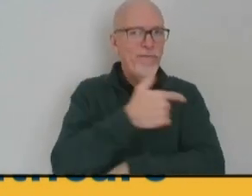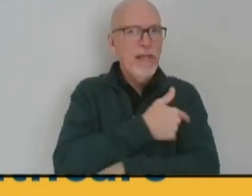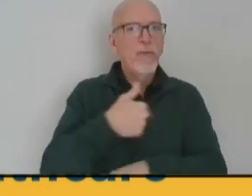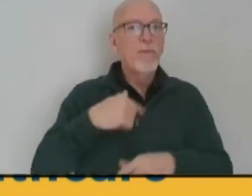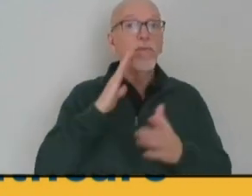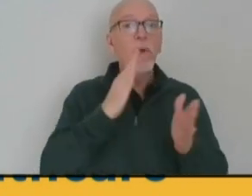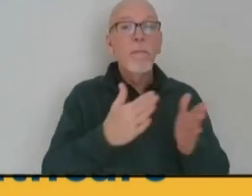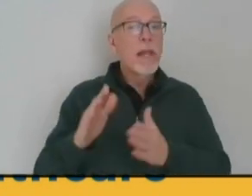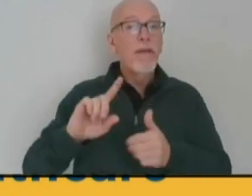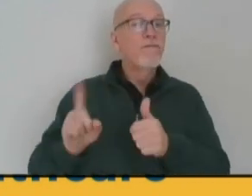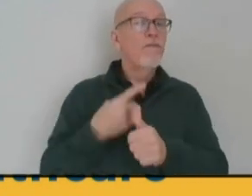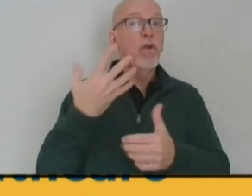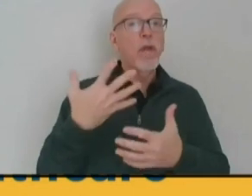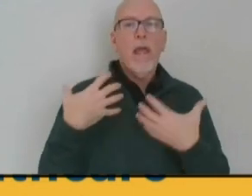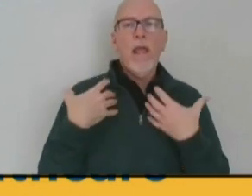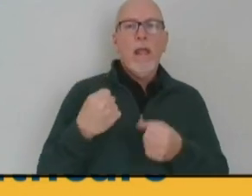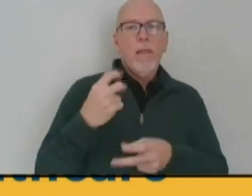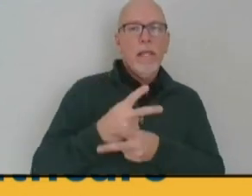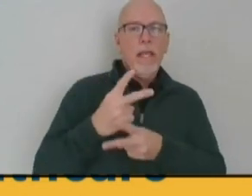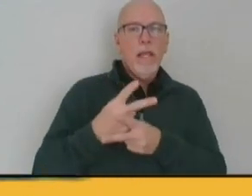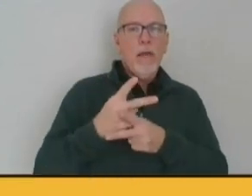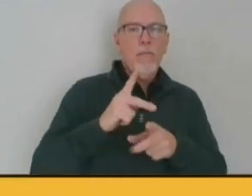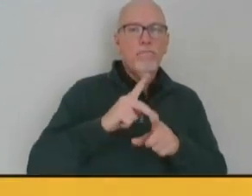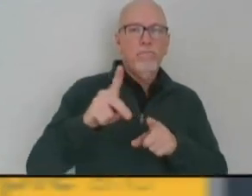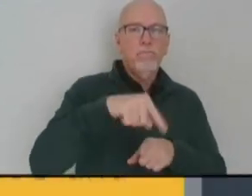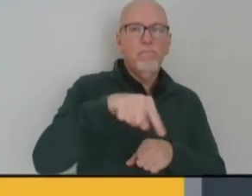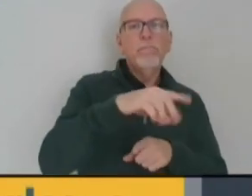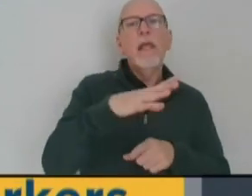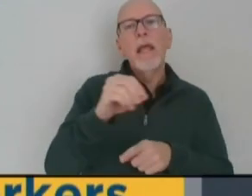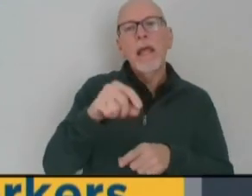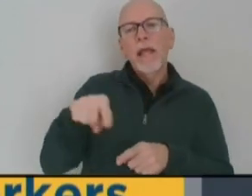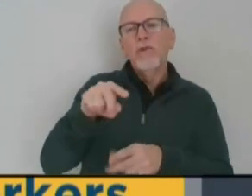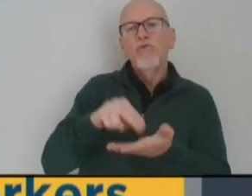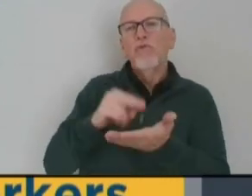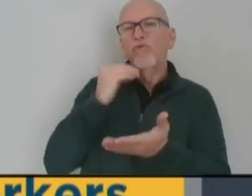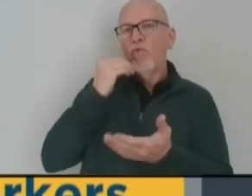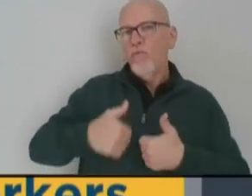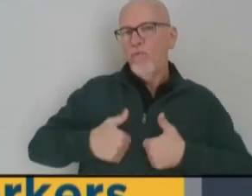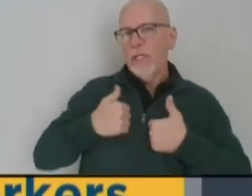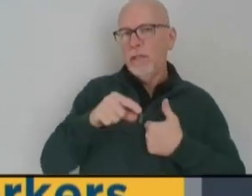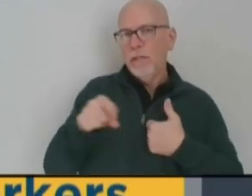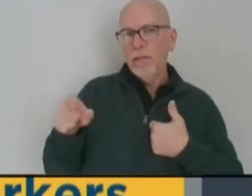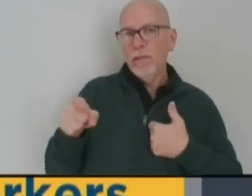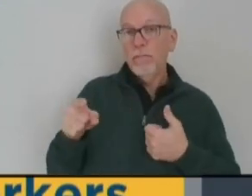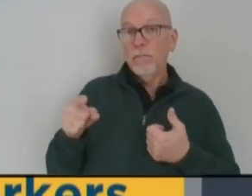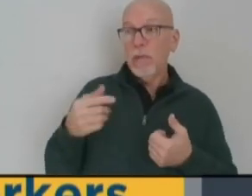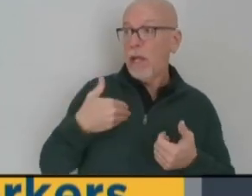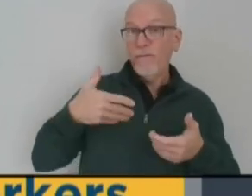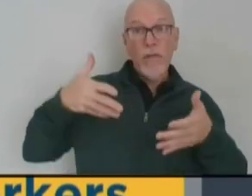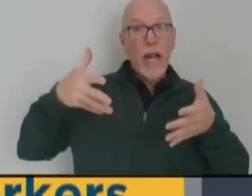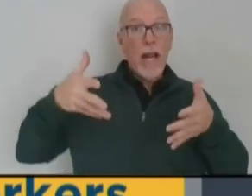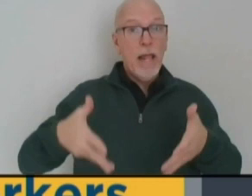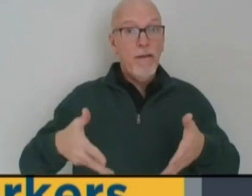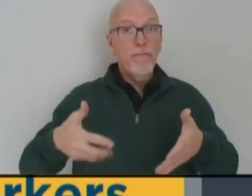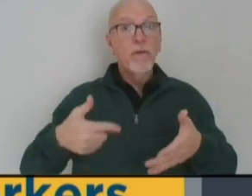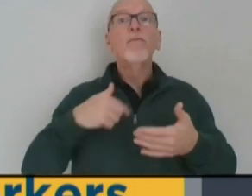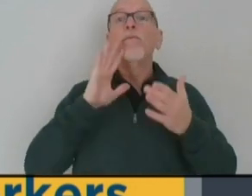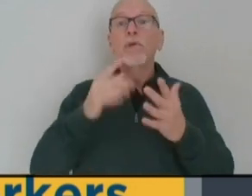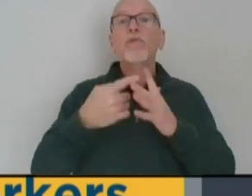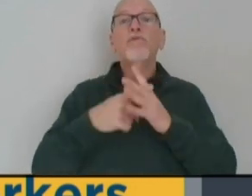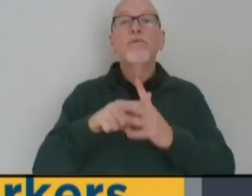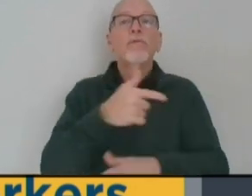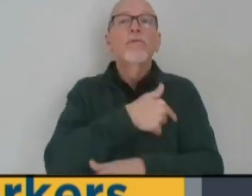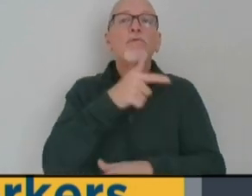vaccinating our healthcare personnel and long-term care residents. Then, depending on our supplies, we will begin vaccinating other at-risk